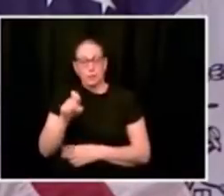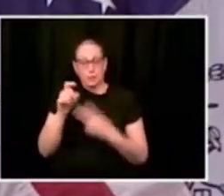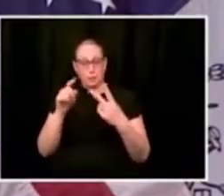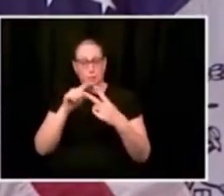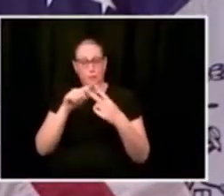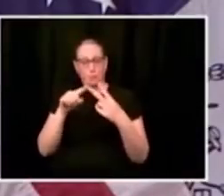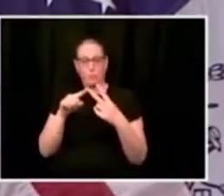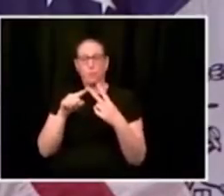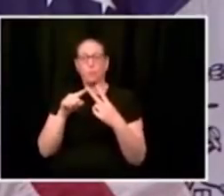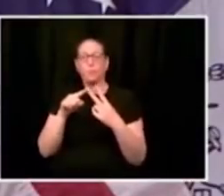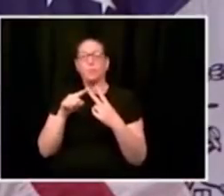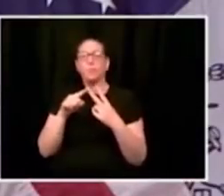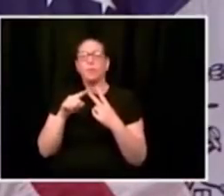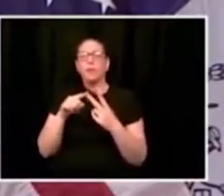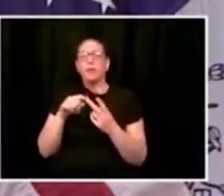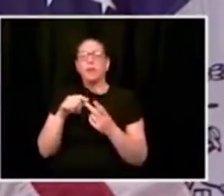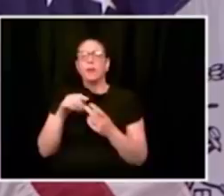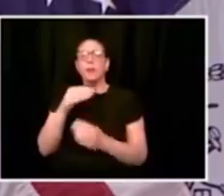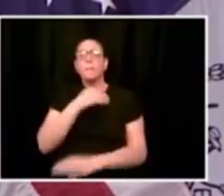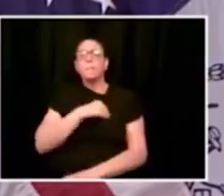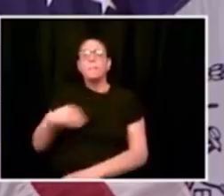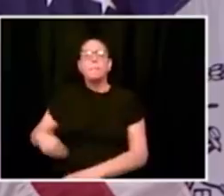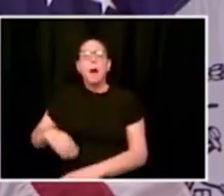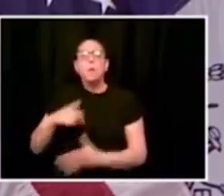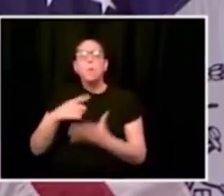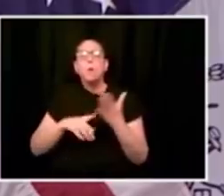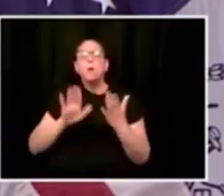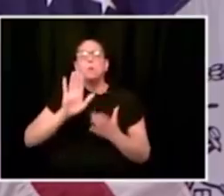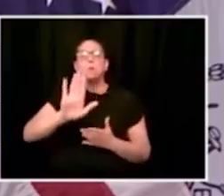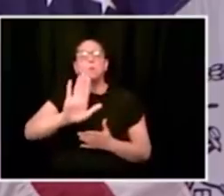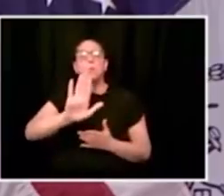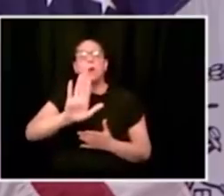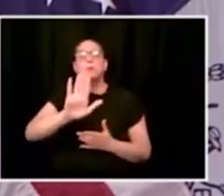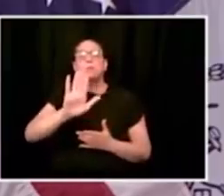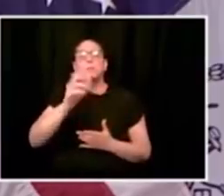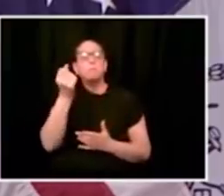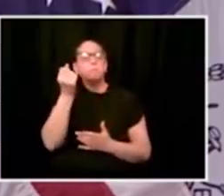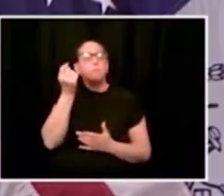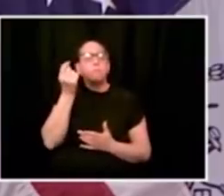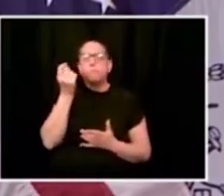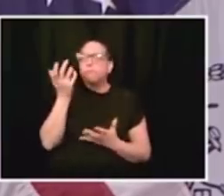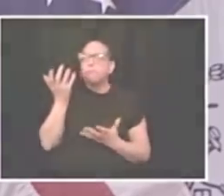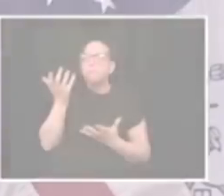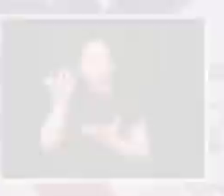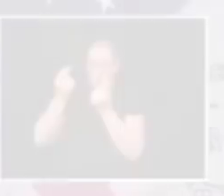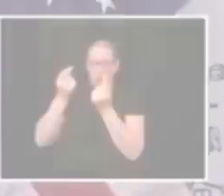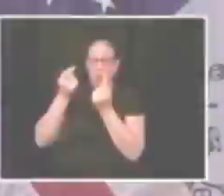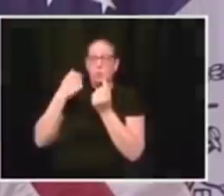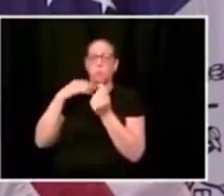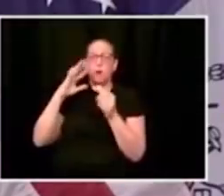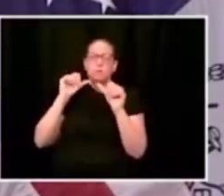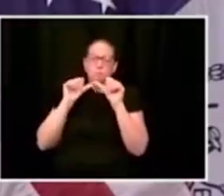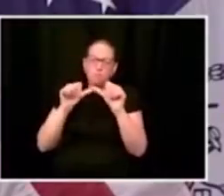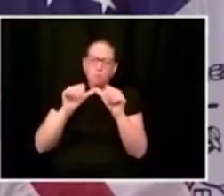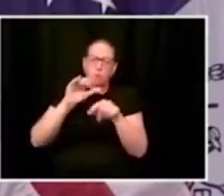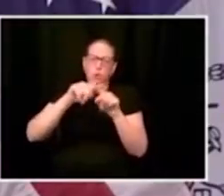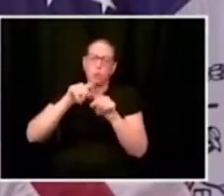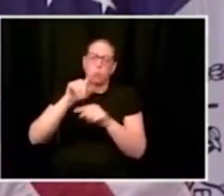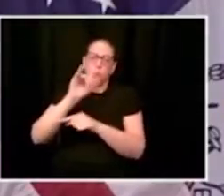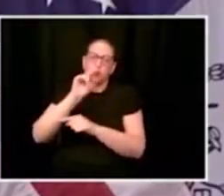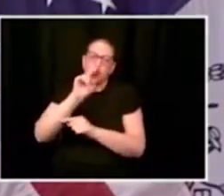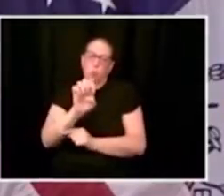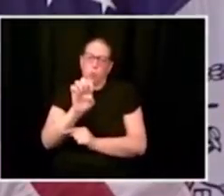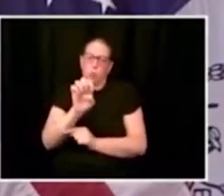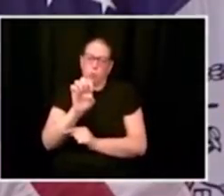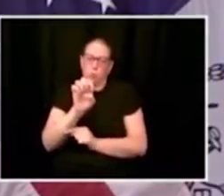your understanding of the earliest date New York City non-essential businesses could reopen? I think it's fair to say